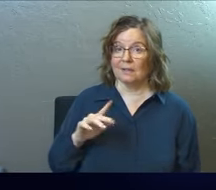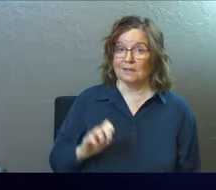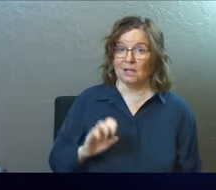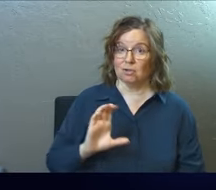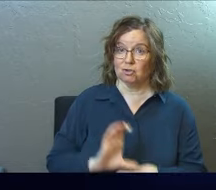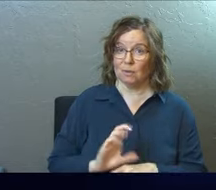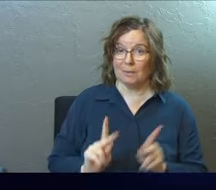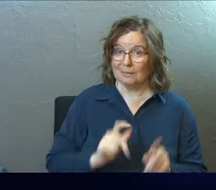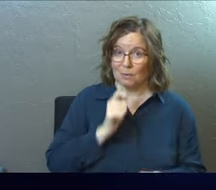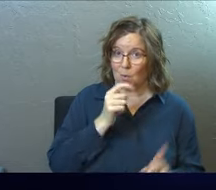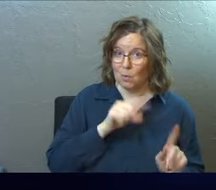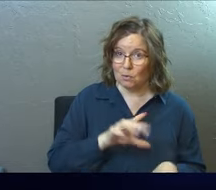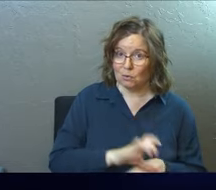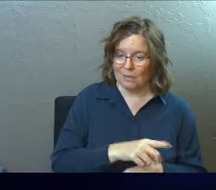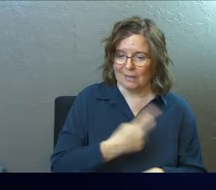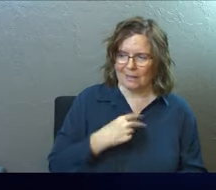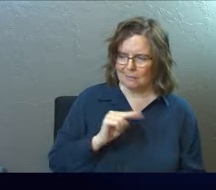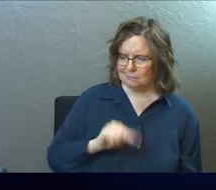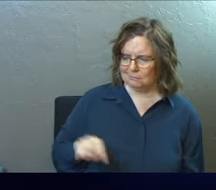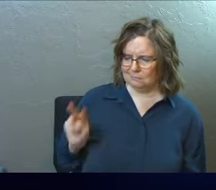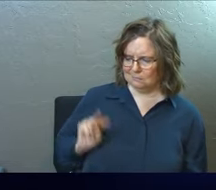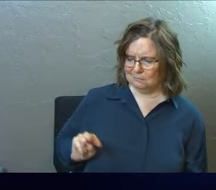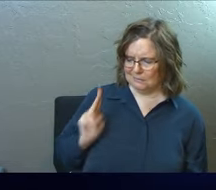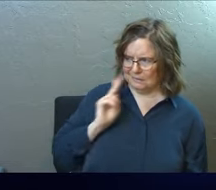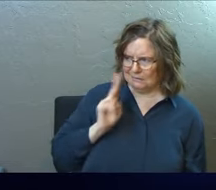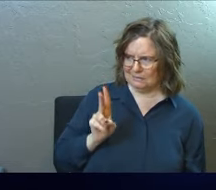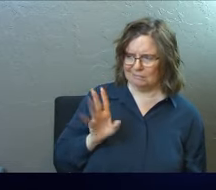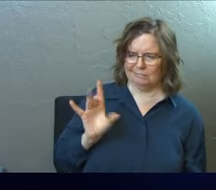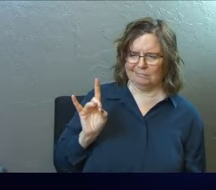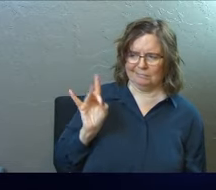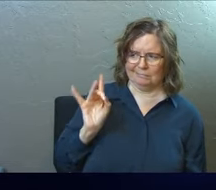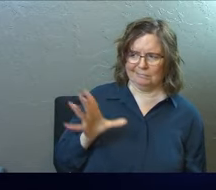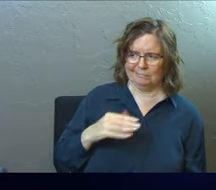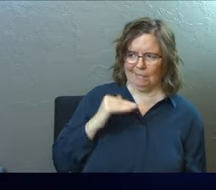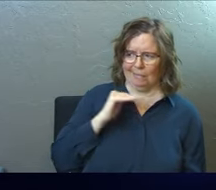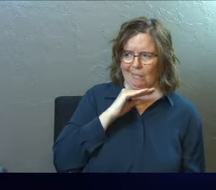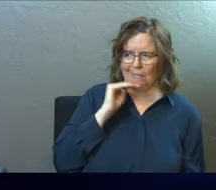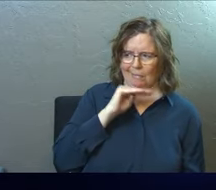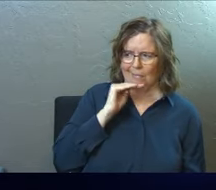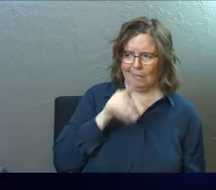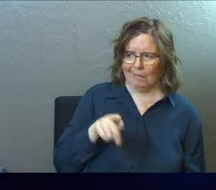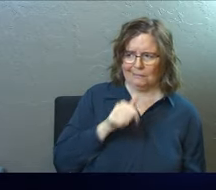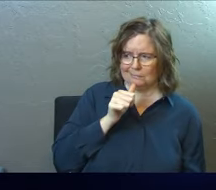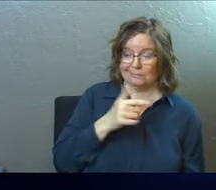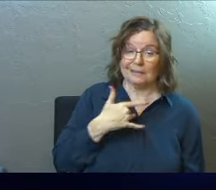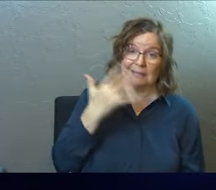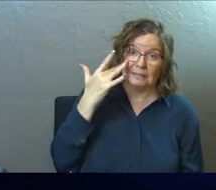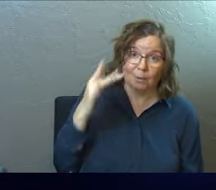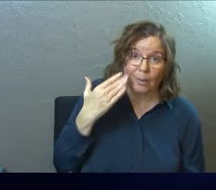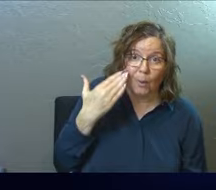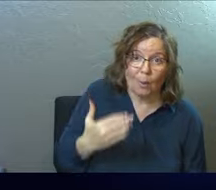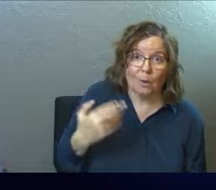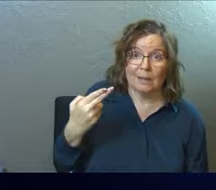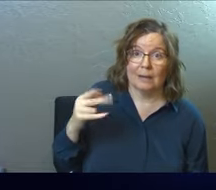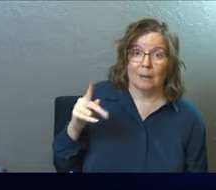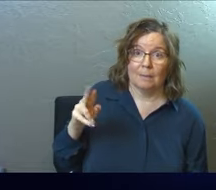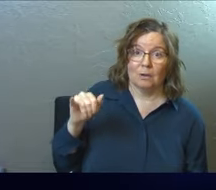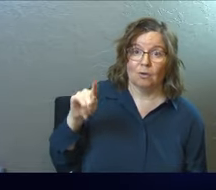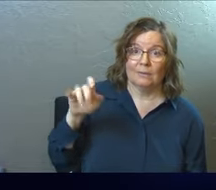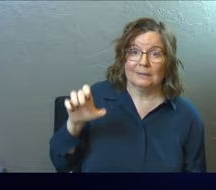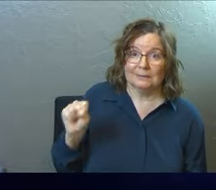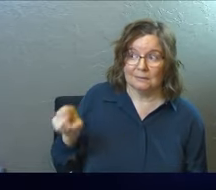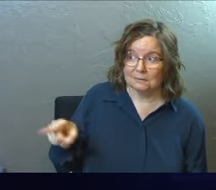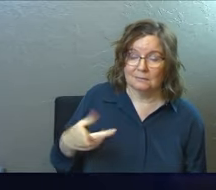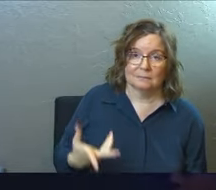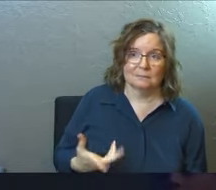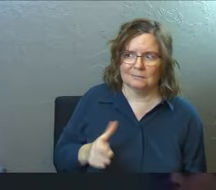non-church people over here. And they can see that hypocrisy a mile away. Because they're smart. At least we're smart enough